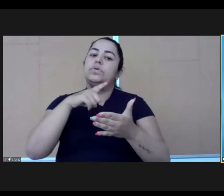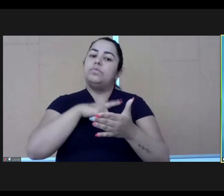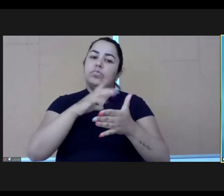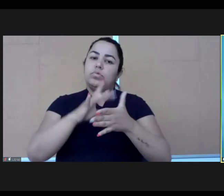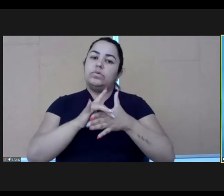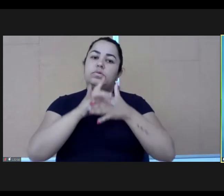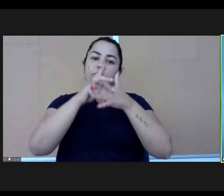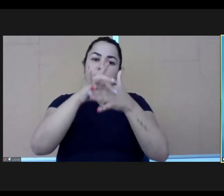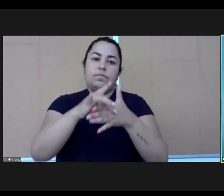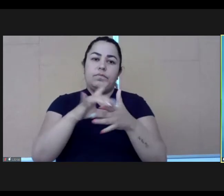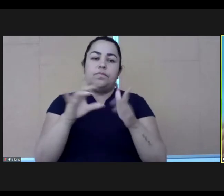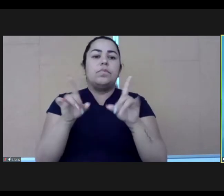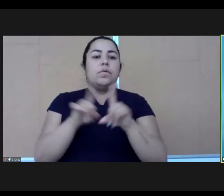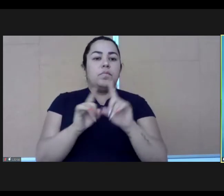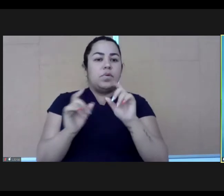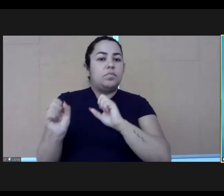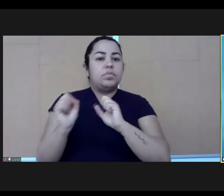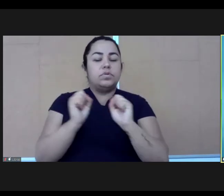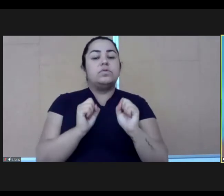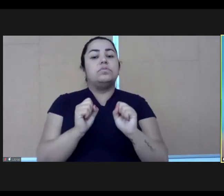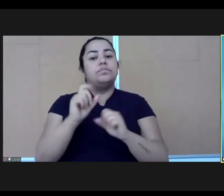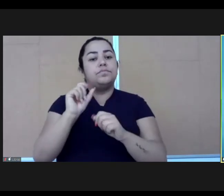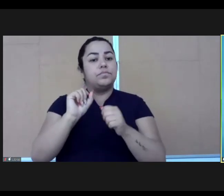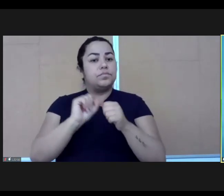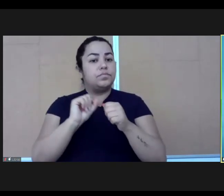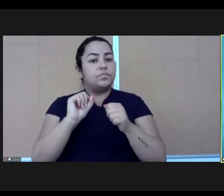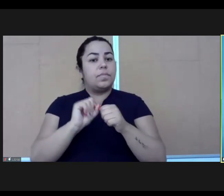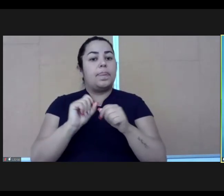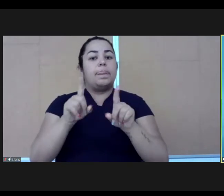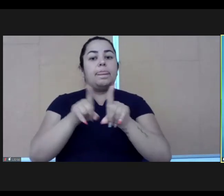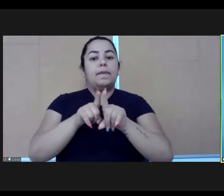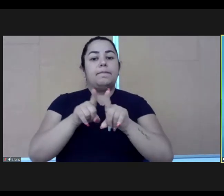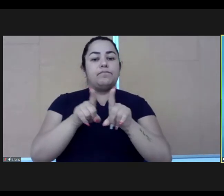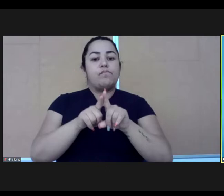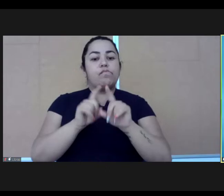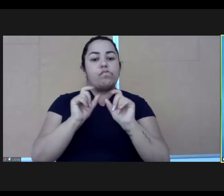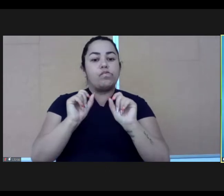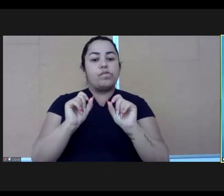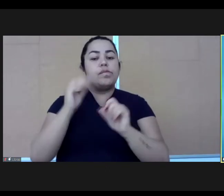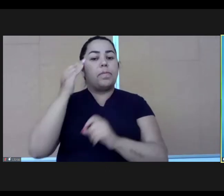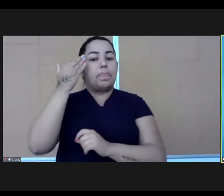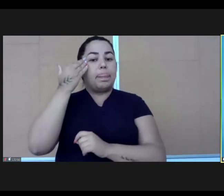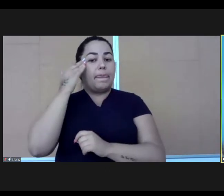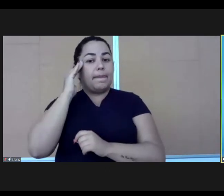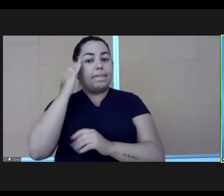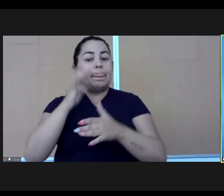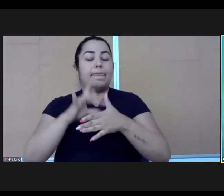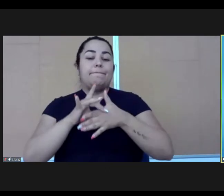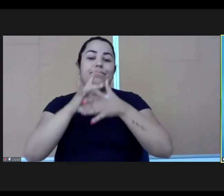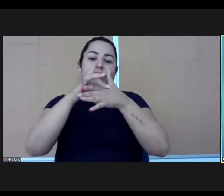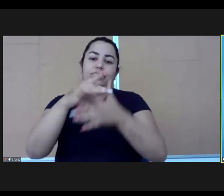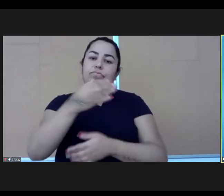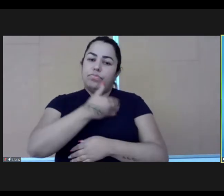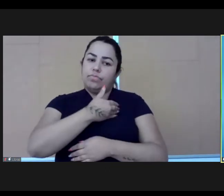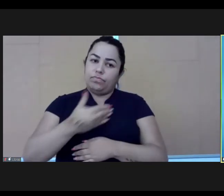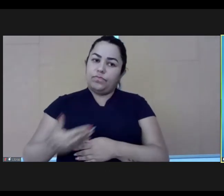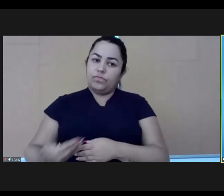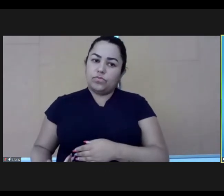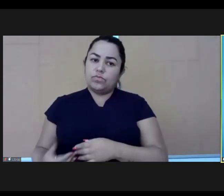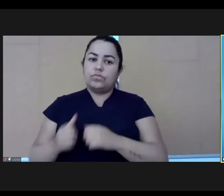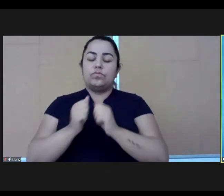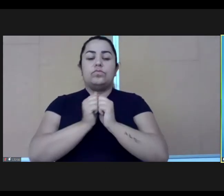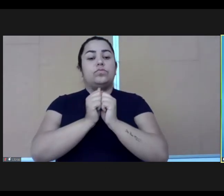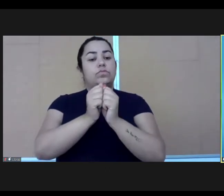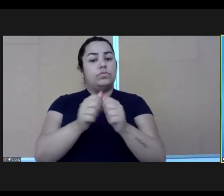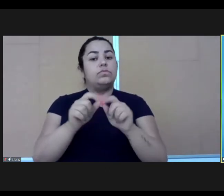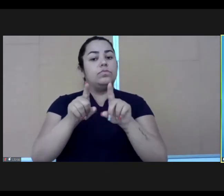leaders also understand that leadership and public leadership is conjoining together our ideas, building together